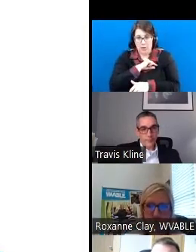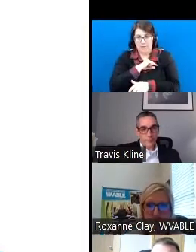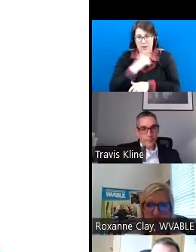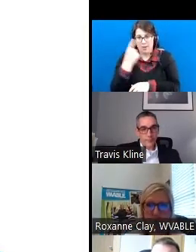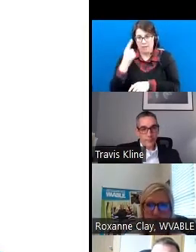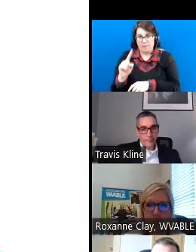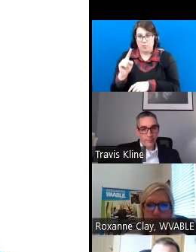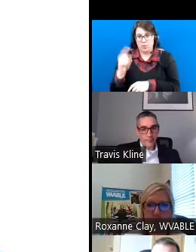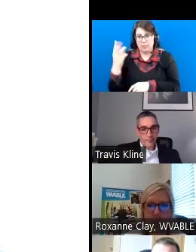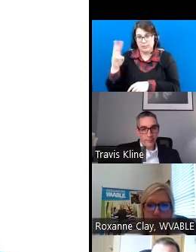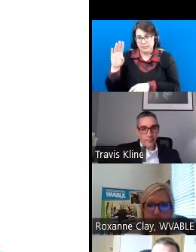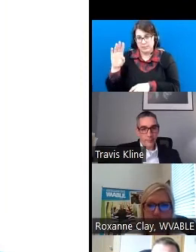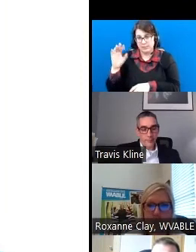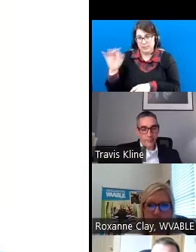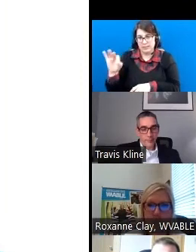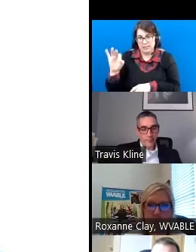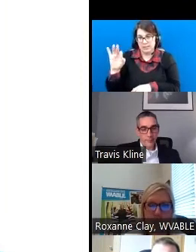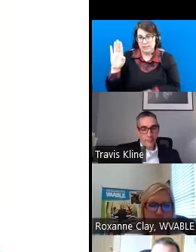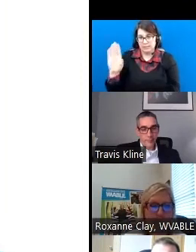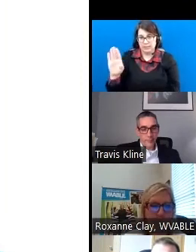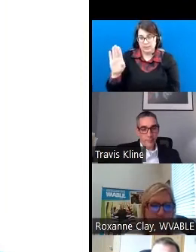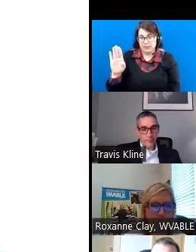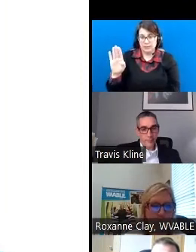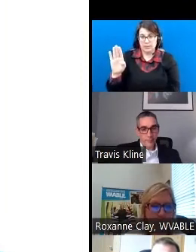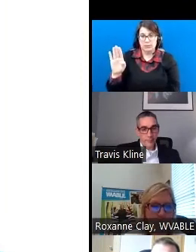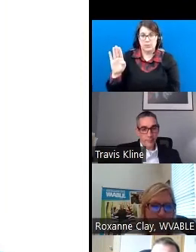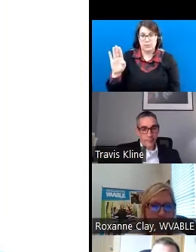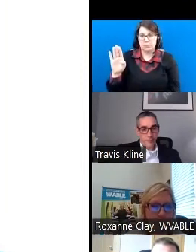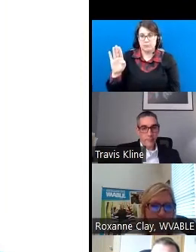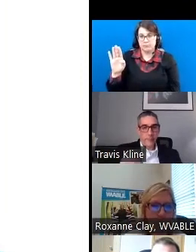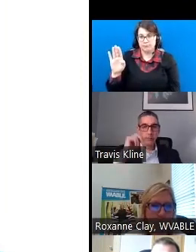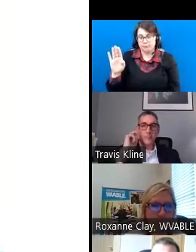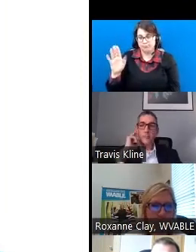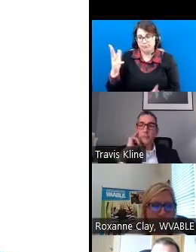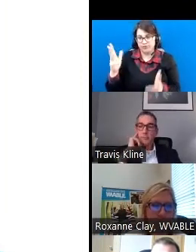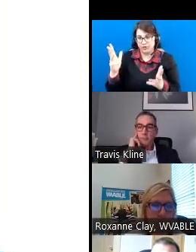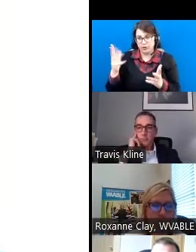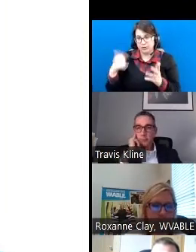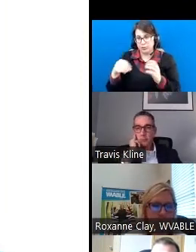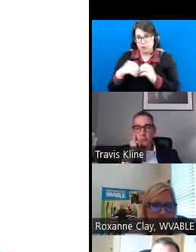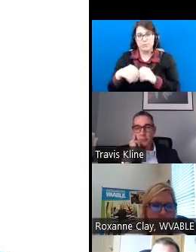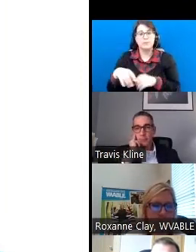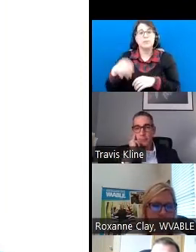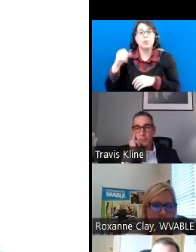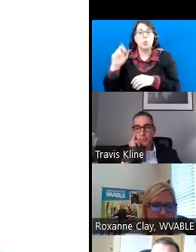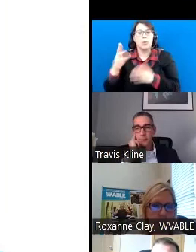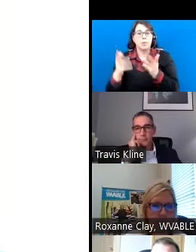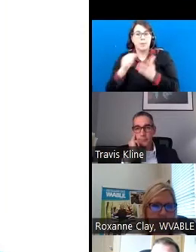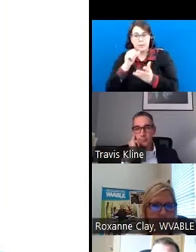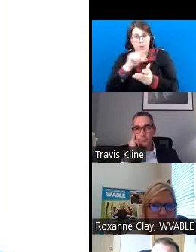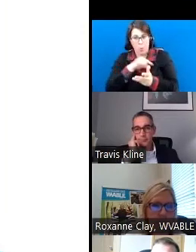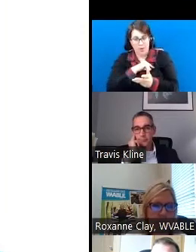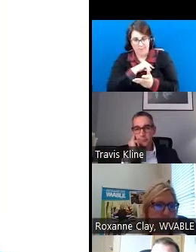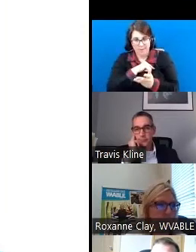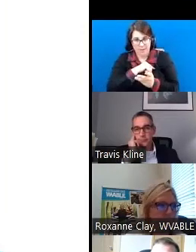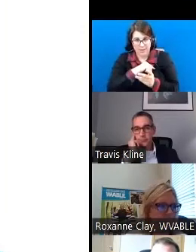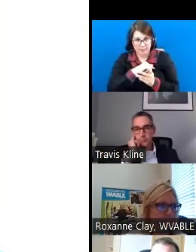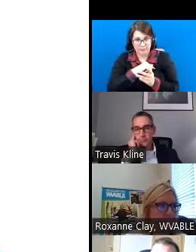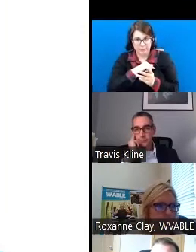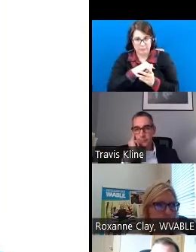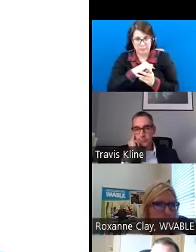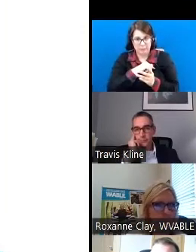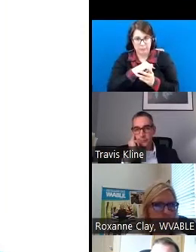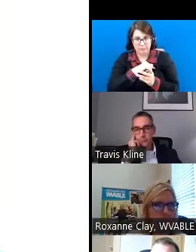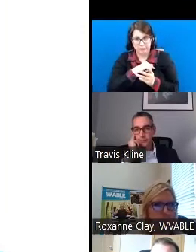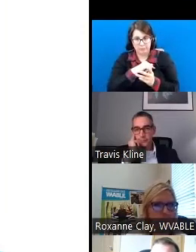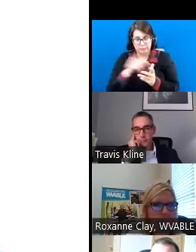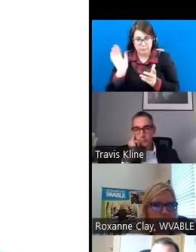1619B anymore, or may not qualify at all, have ever